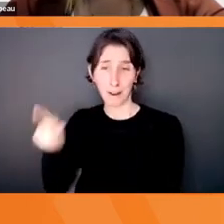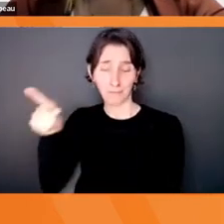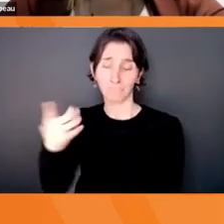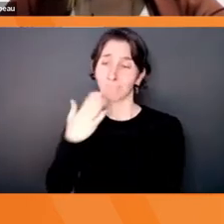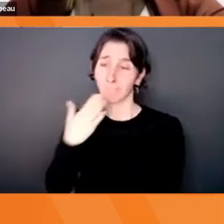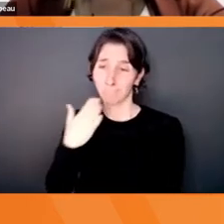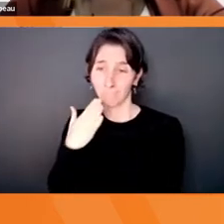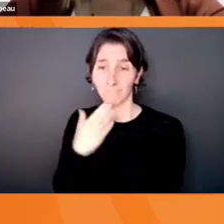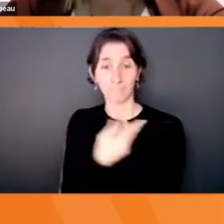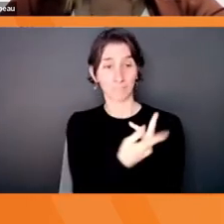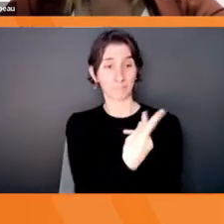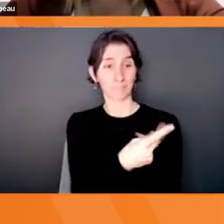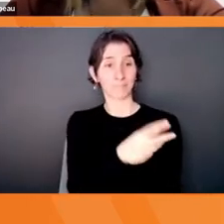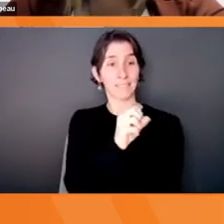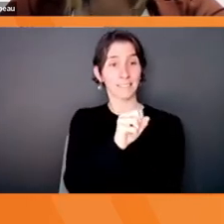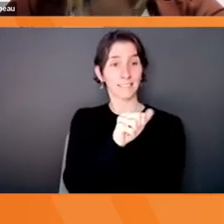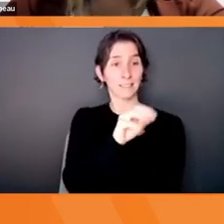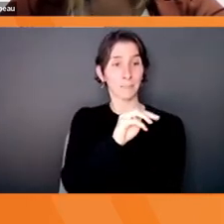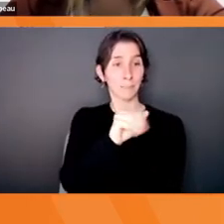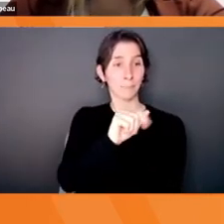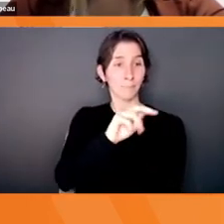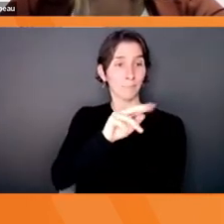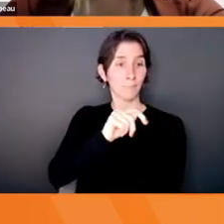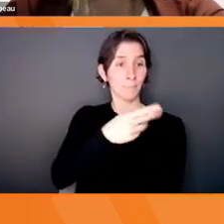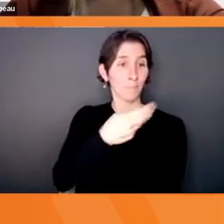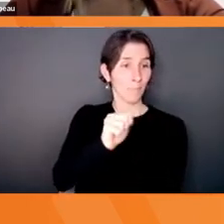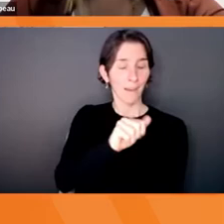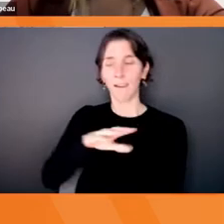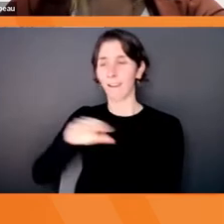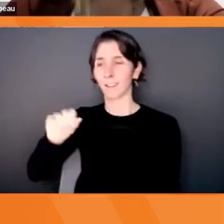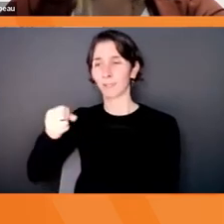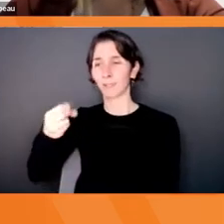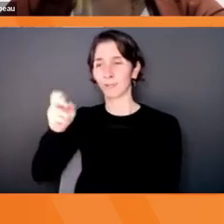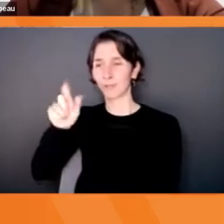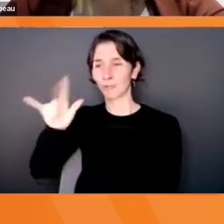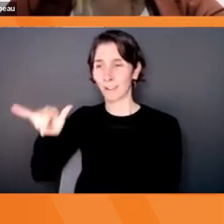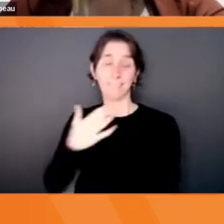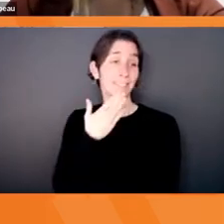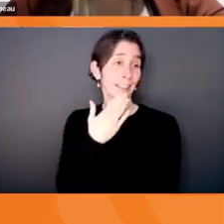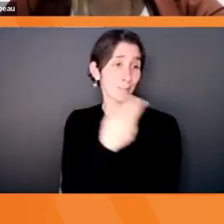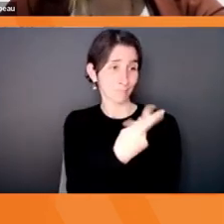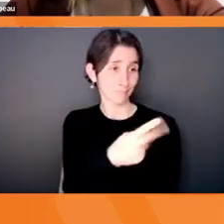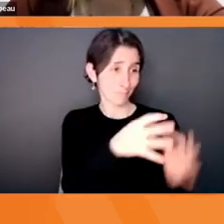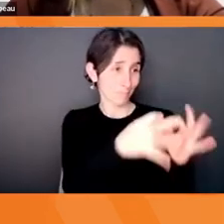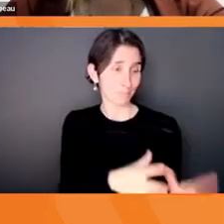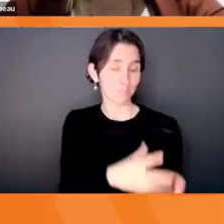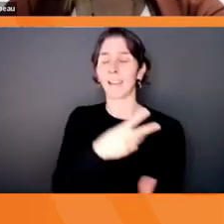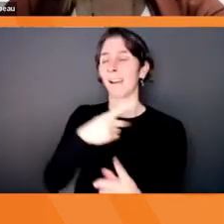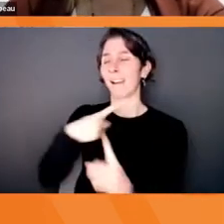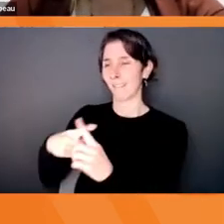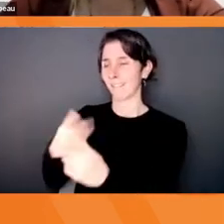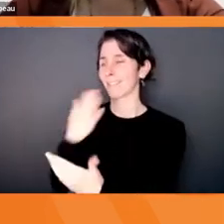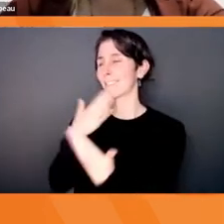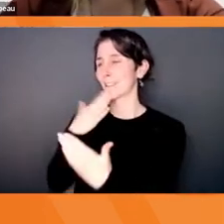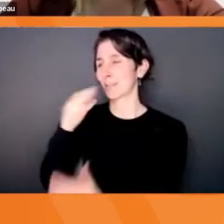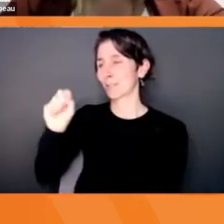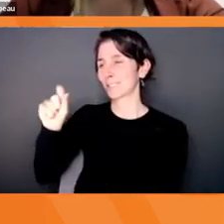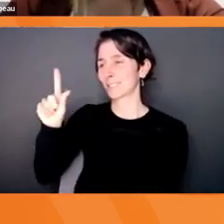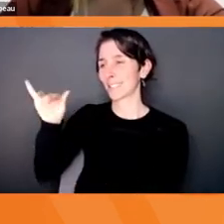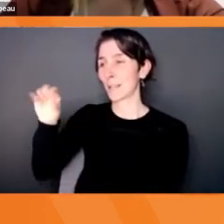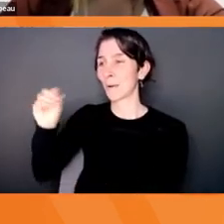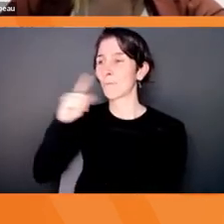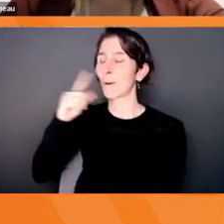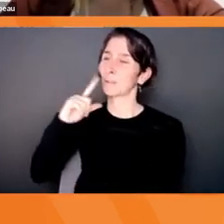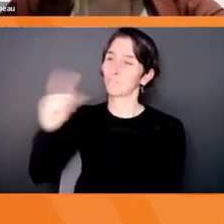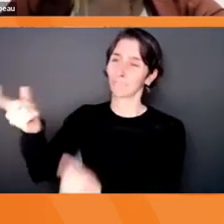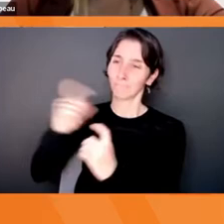Samantha and Shelley, so thank you both for joining us and thank you to SLEO for having you come and be with